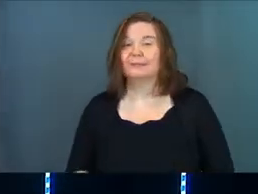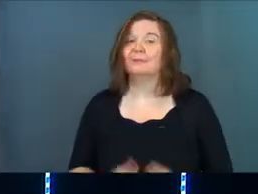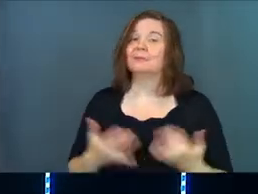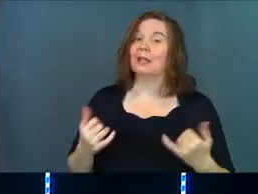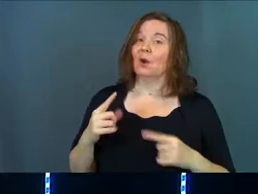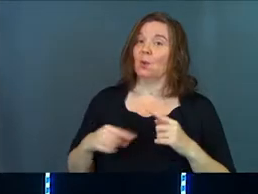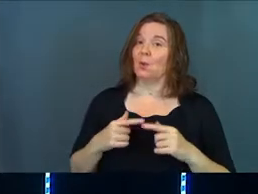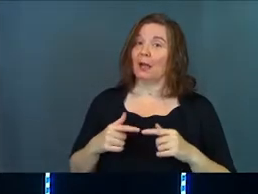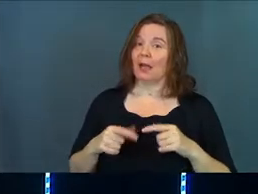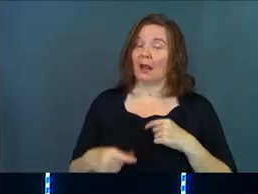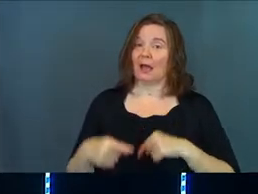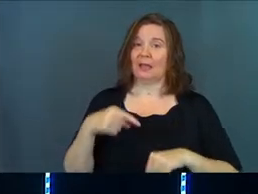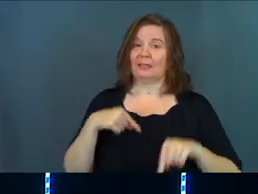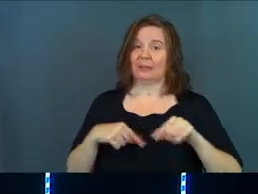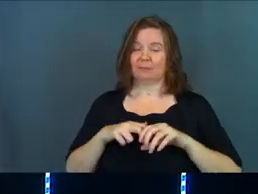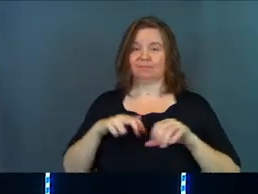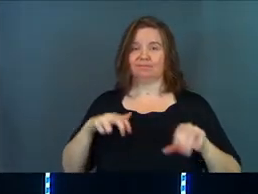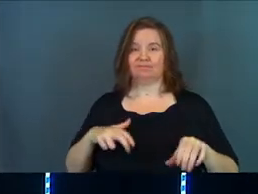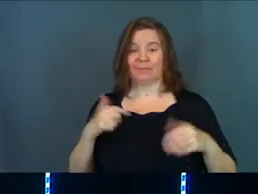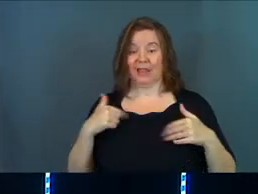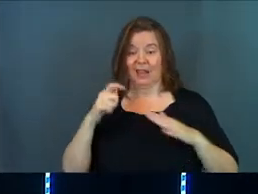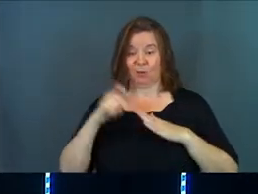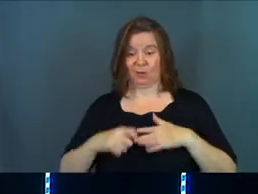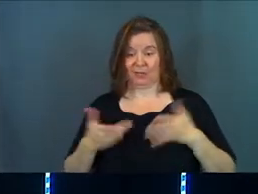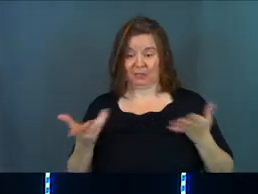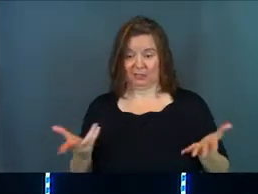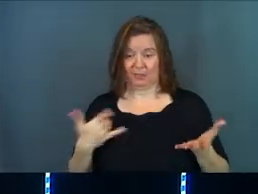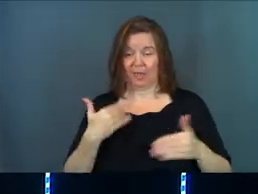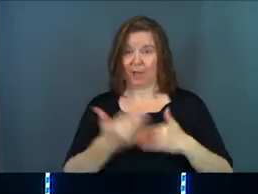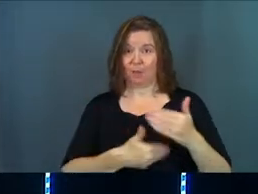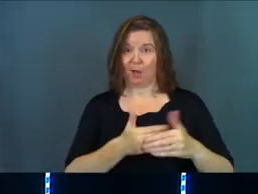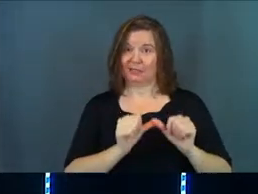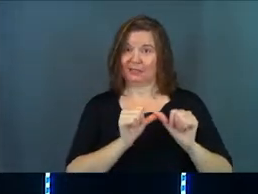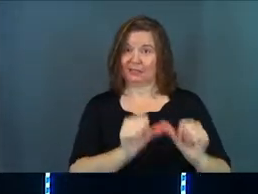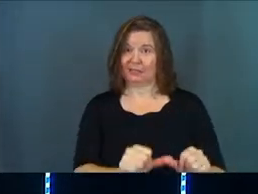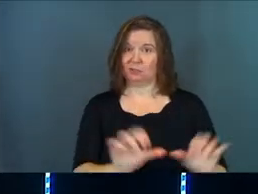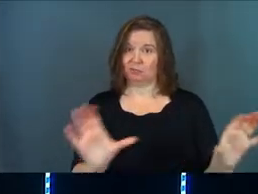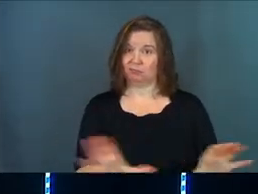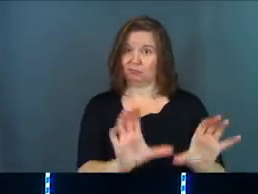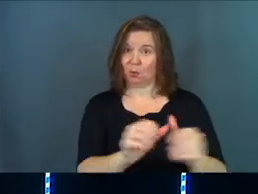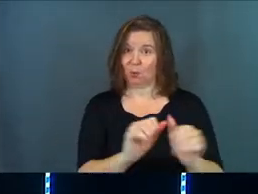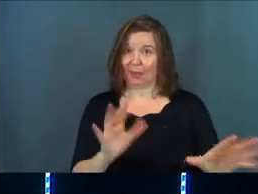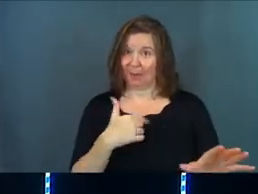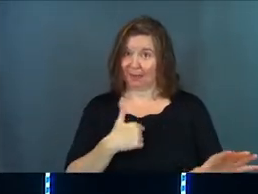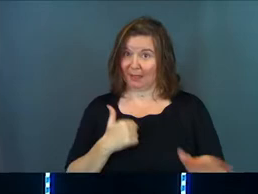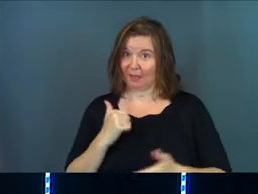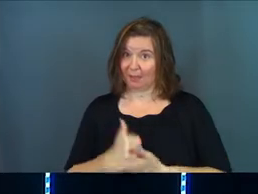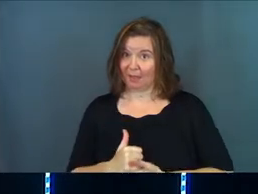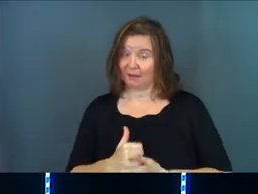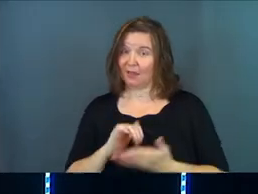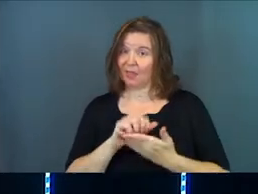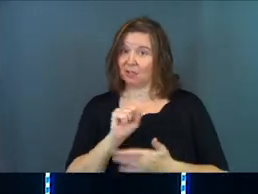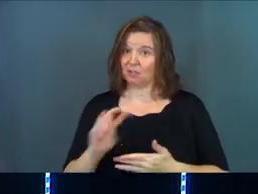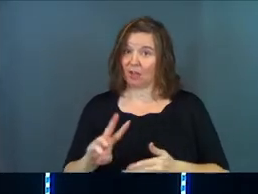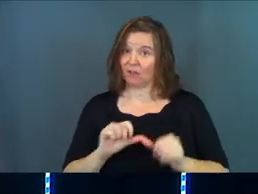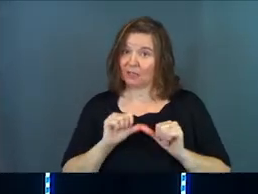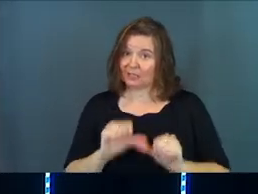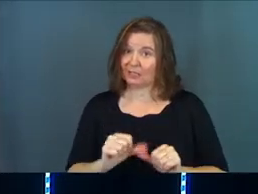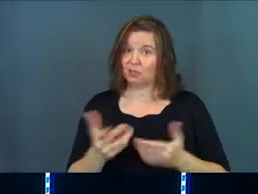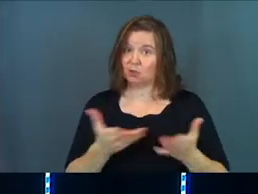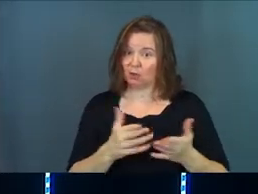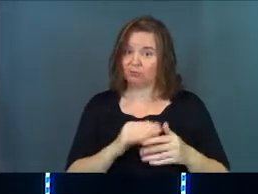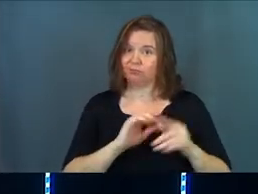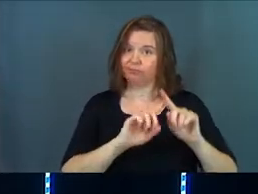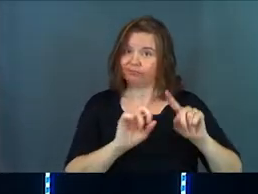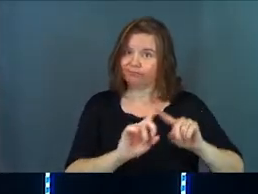Now, once I stepped back from the process that I had written, that process continued to work without me, amen? That software continued to